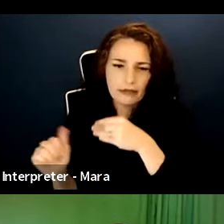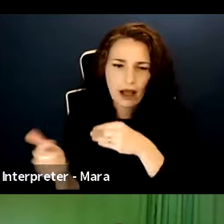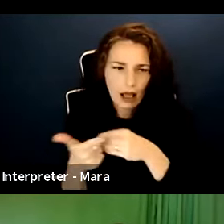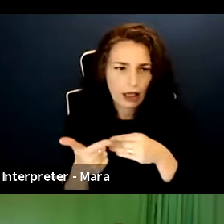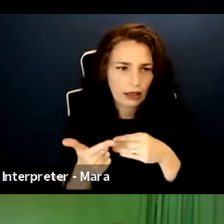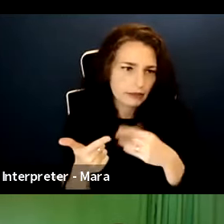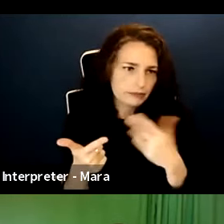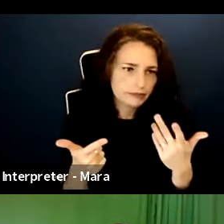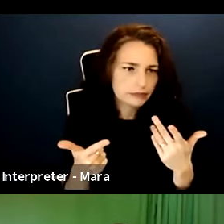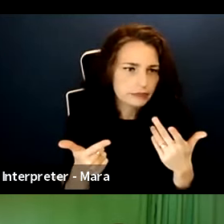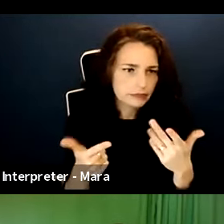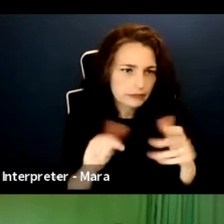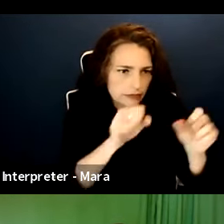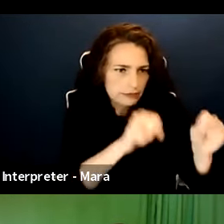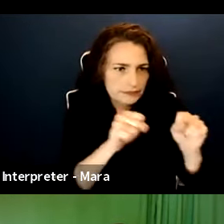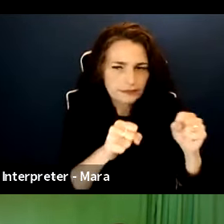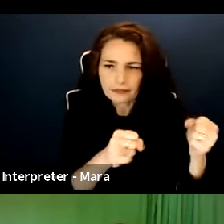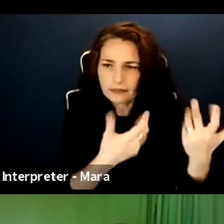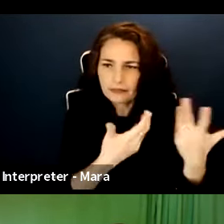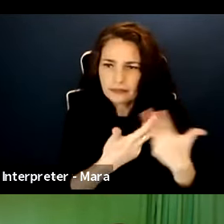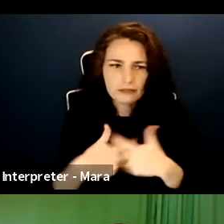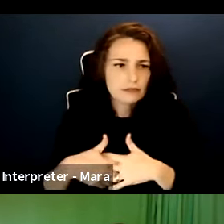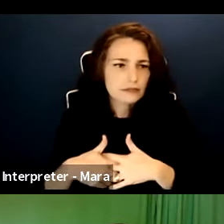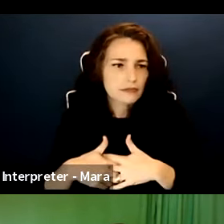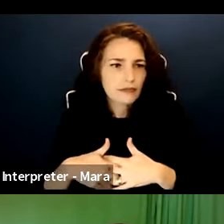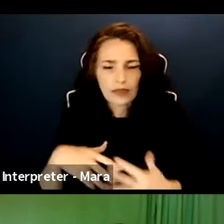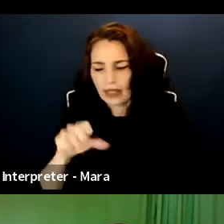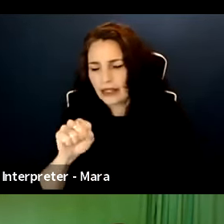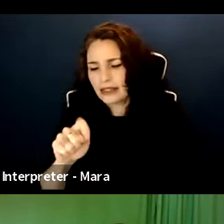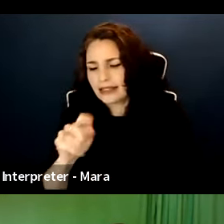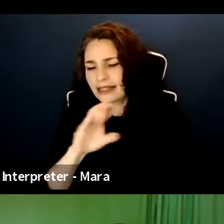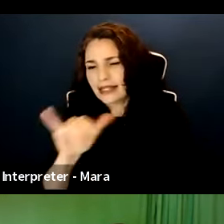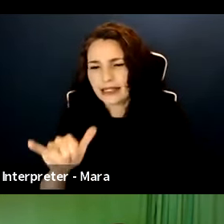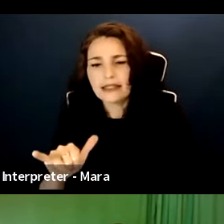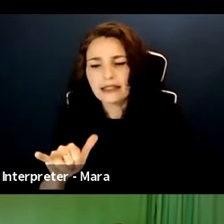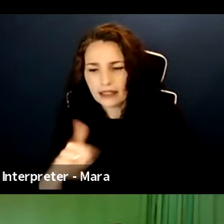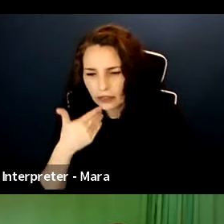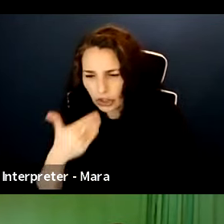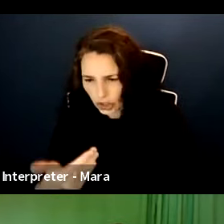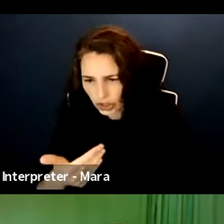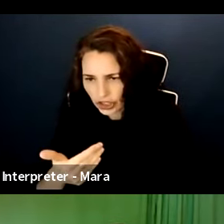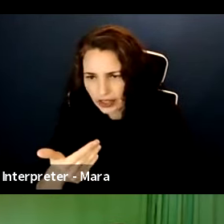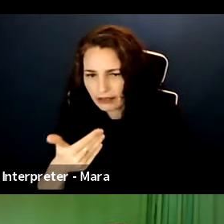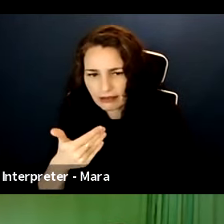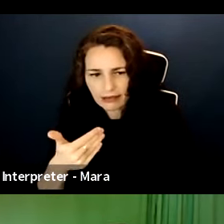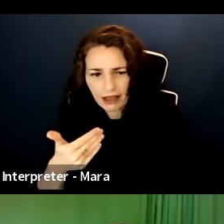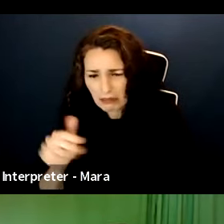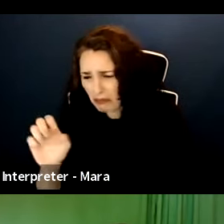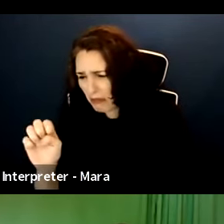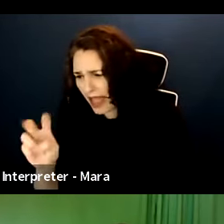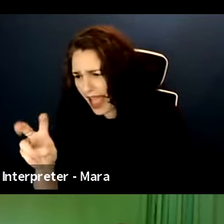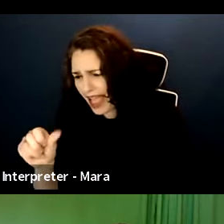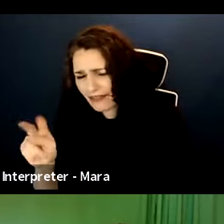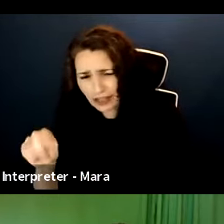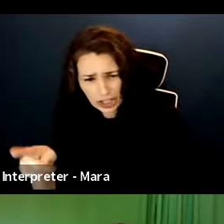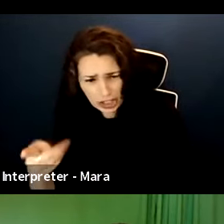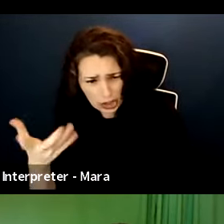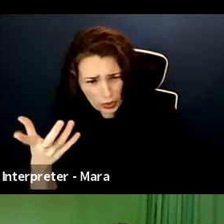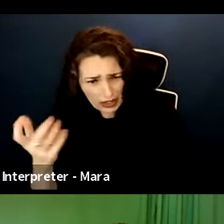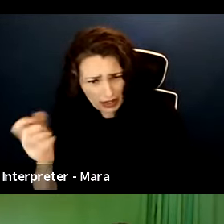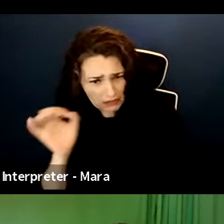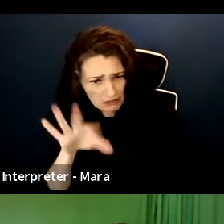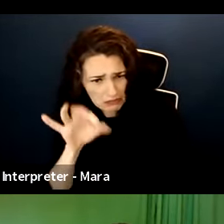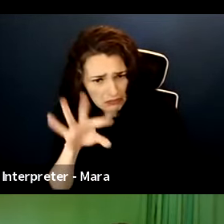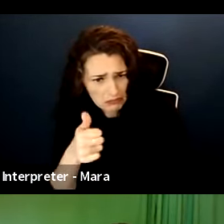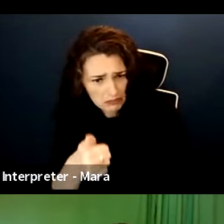Evan, did you want to circle back? I'm going to go on to my next question. Otherwise, did, did you have anything you wanted to add? Uh, really from the content creator